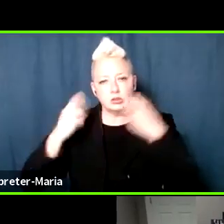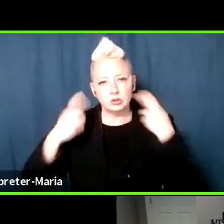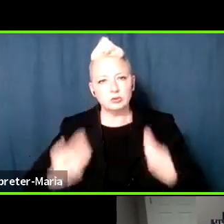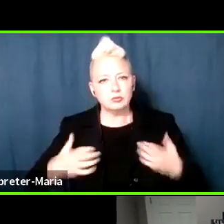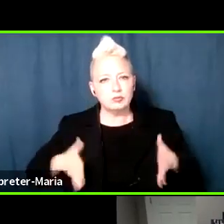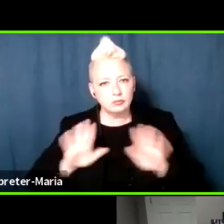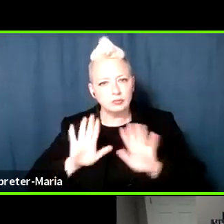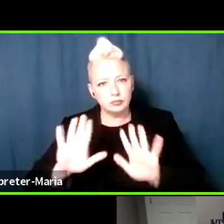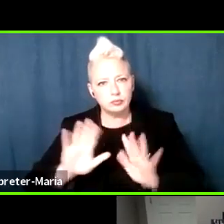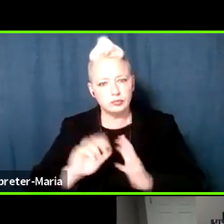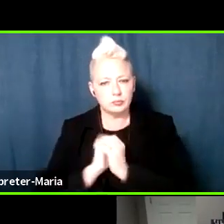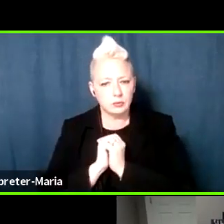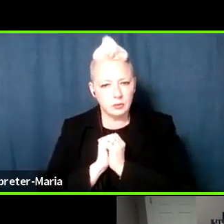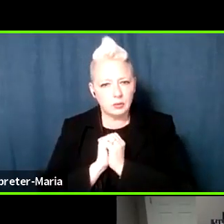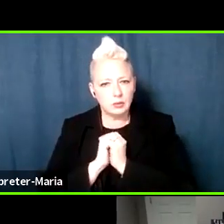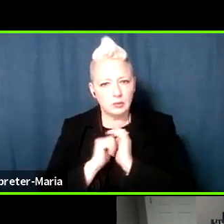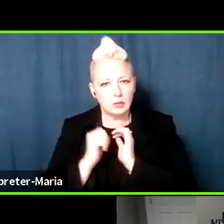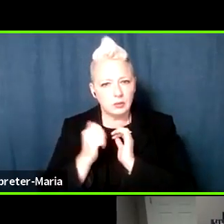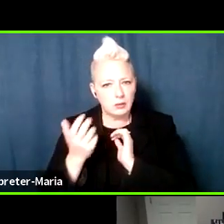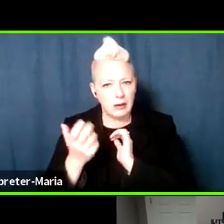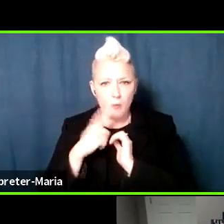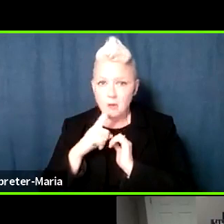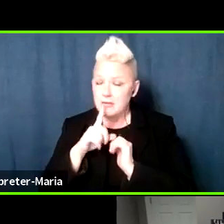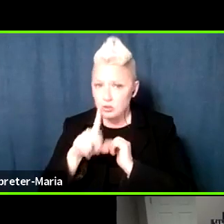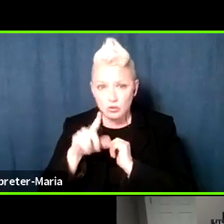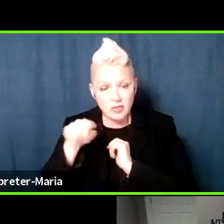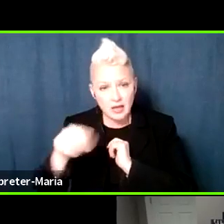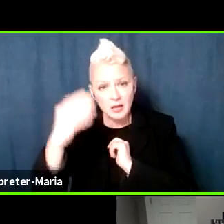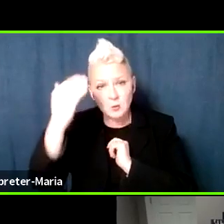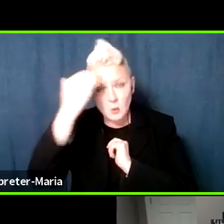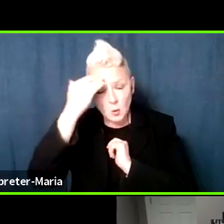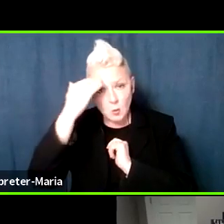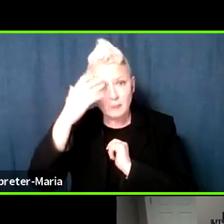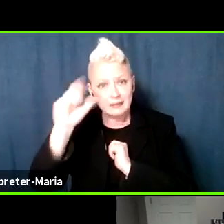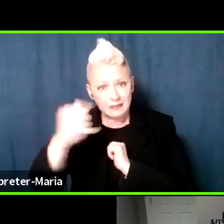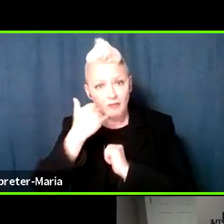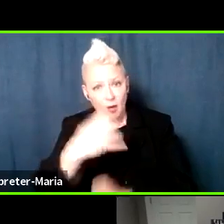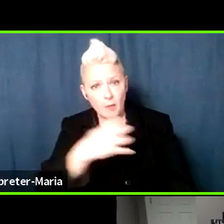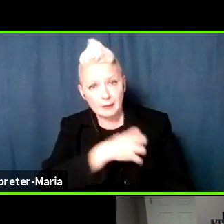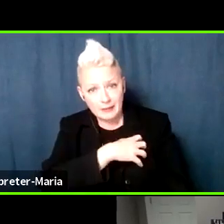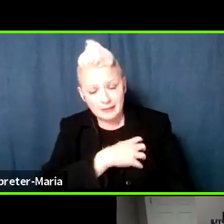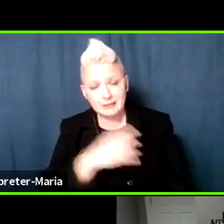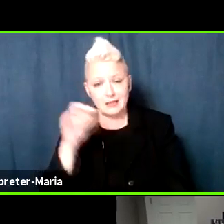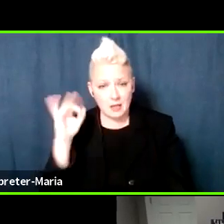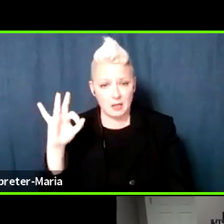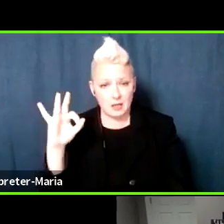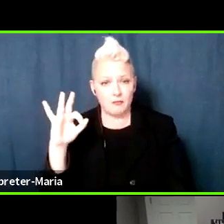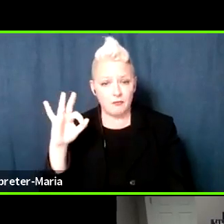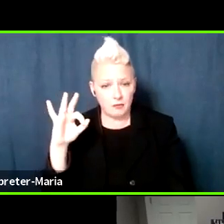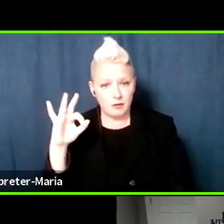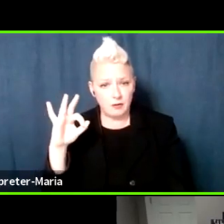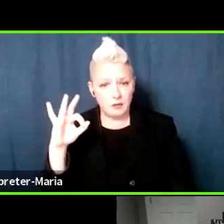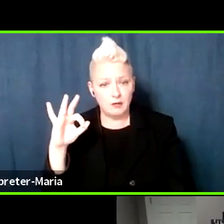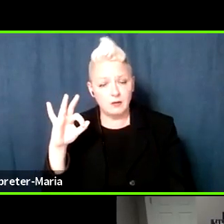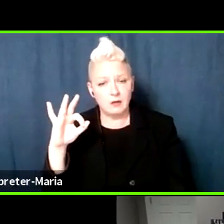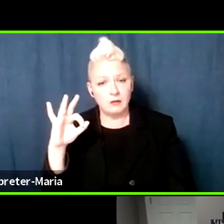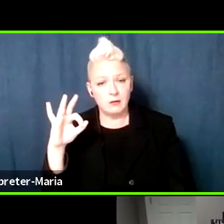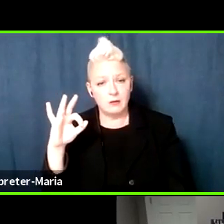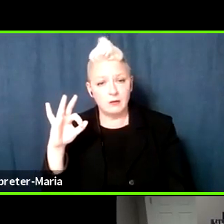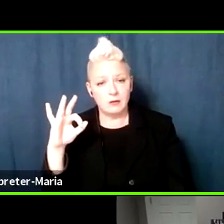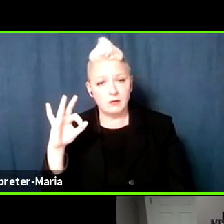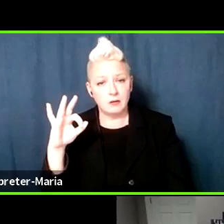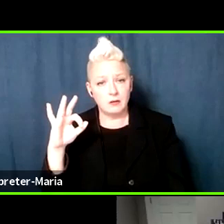I, I want to reassure them that the police are a place they can call if they have, uh, you know, if they're